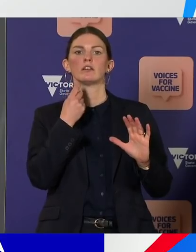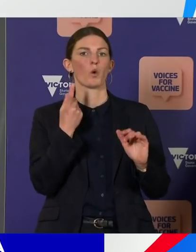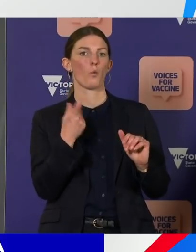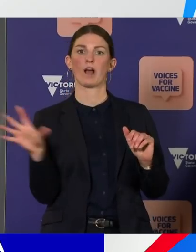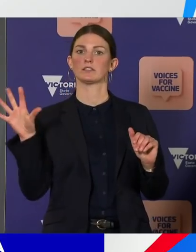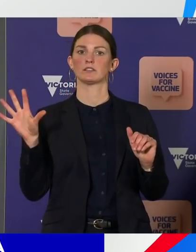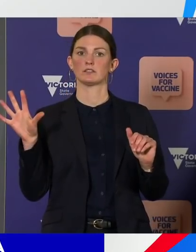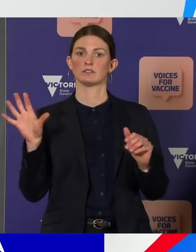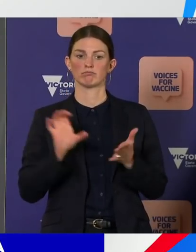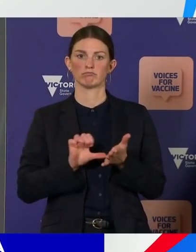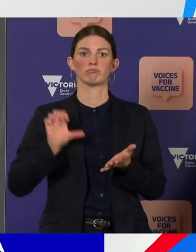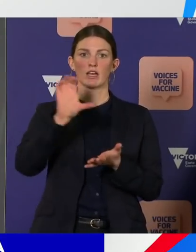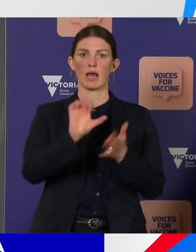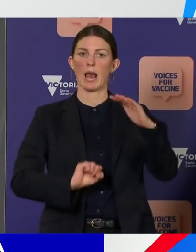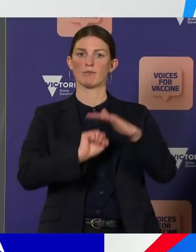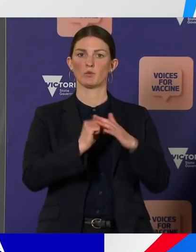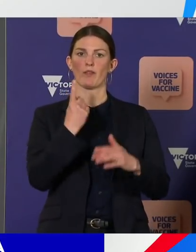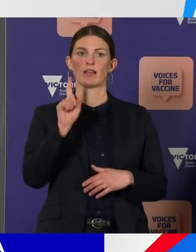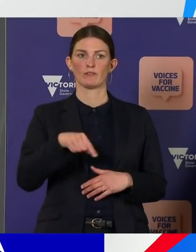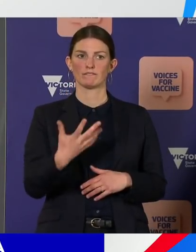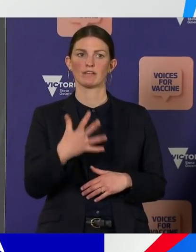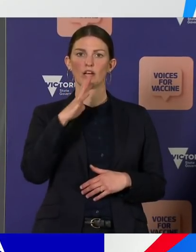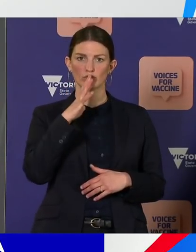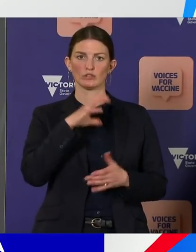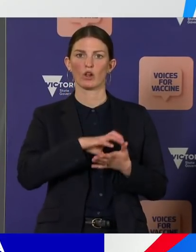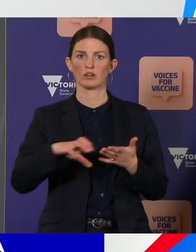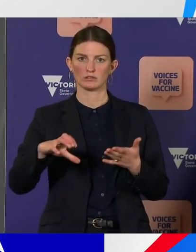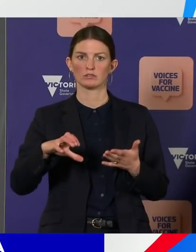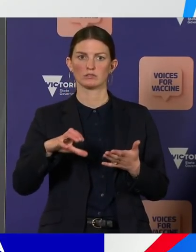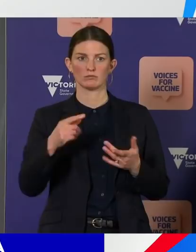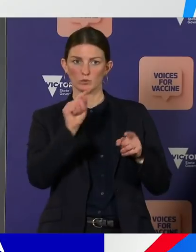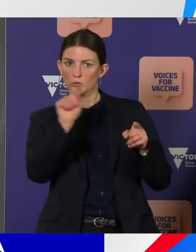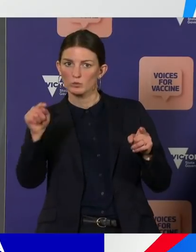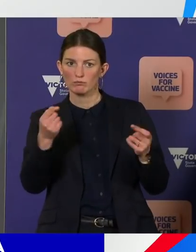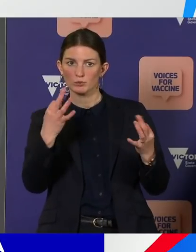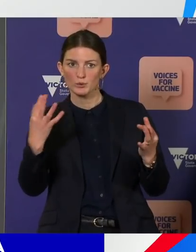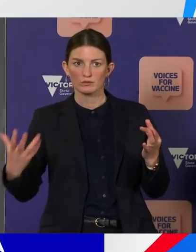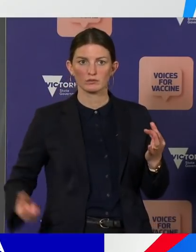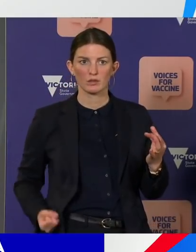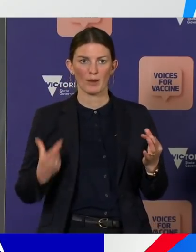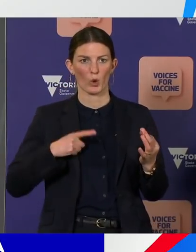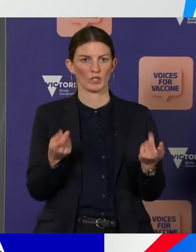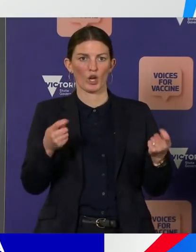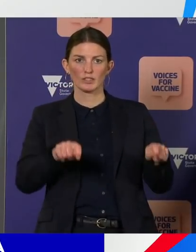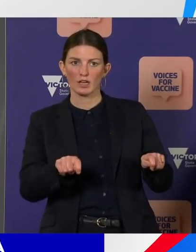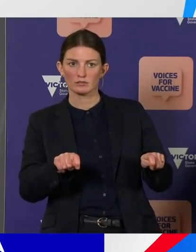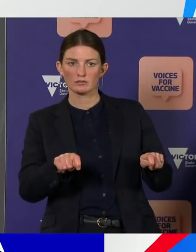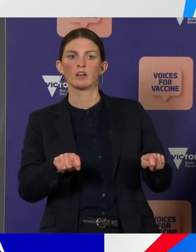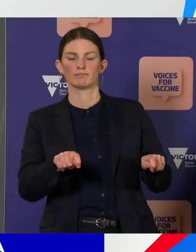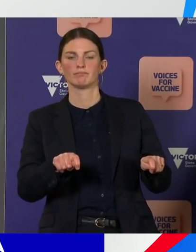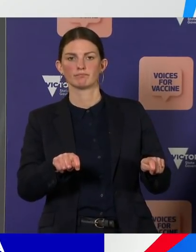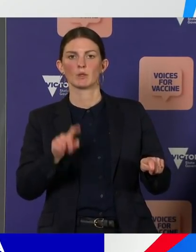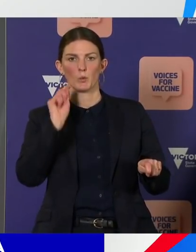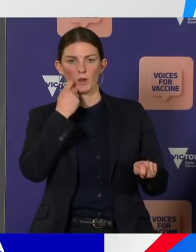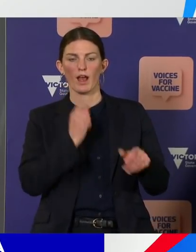of up to $1,500 to Victorians who have lost income as a result of the COVID pandemic and